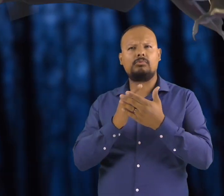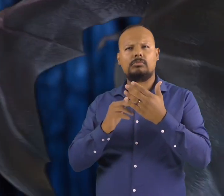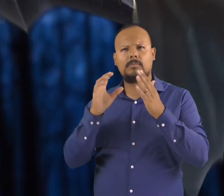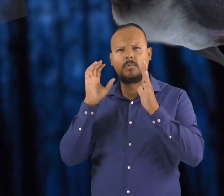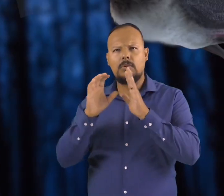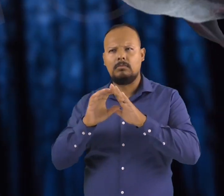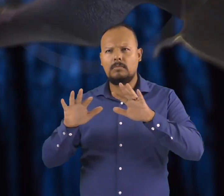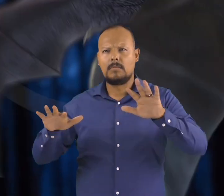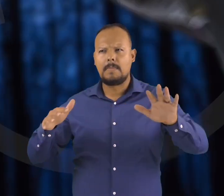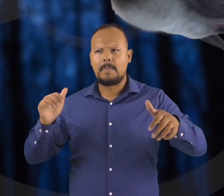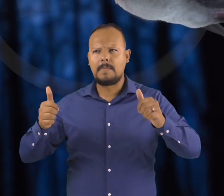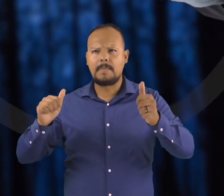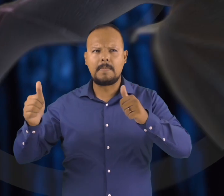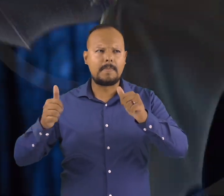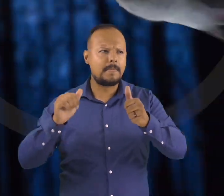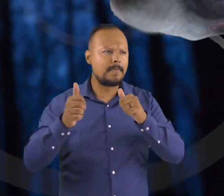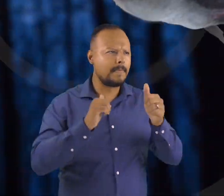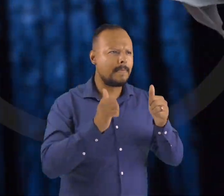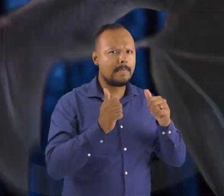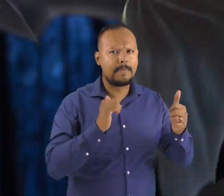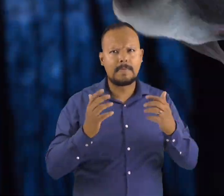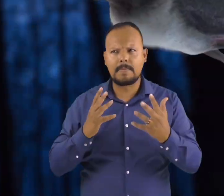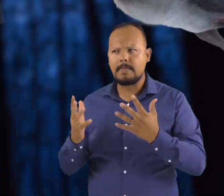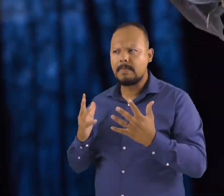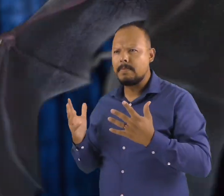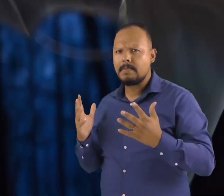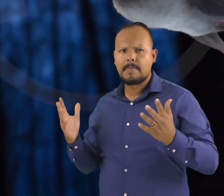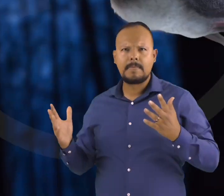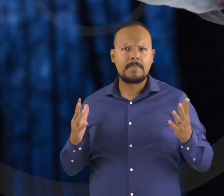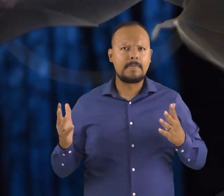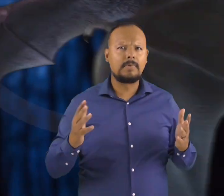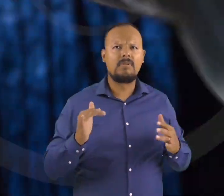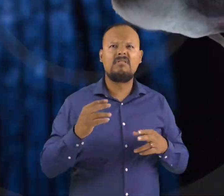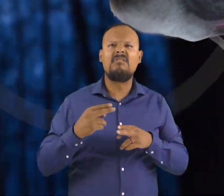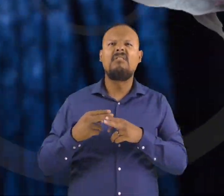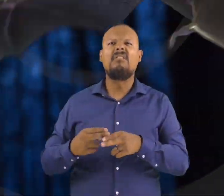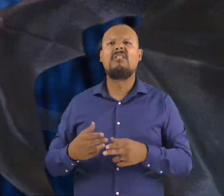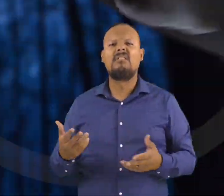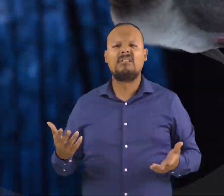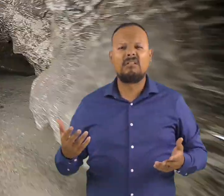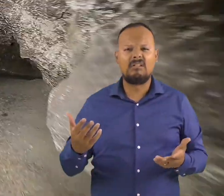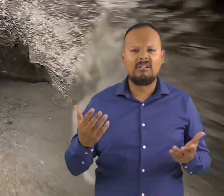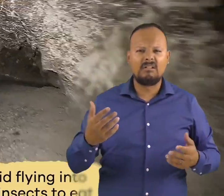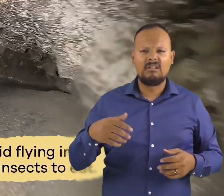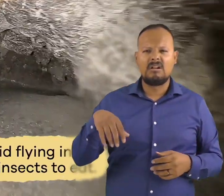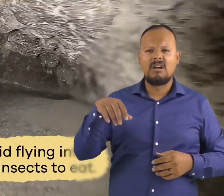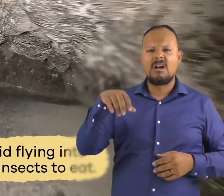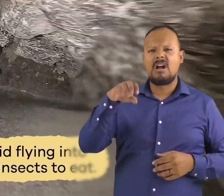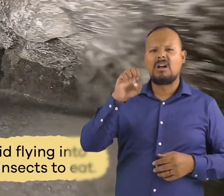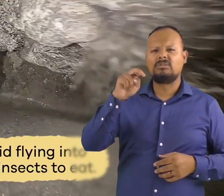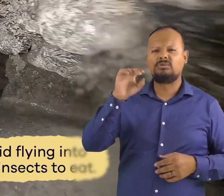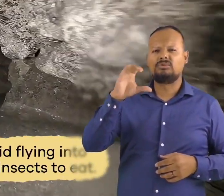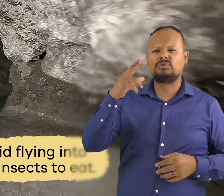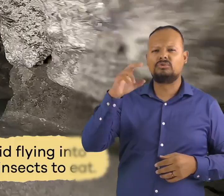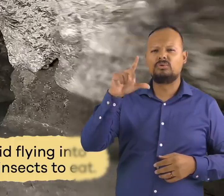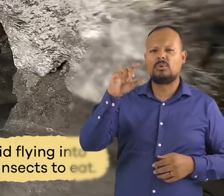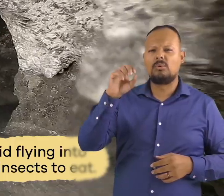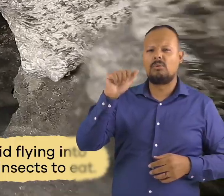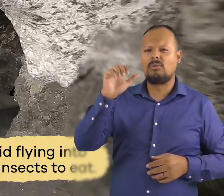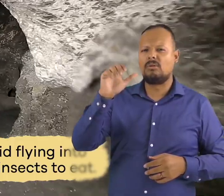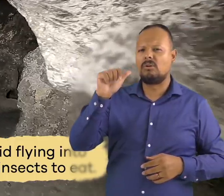what's around them. This is called echolocation. Echolocation